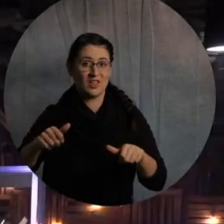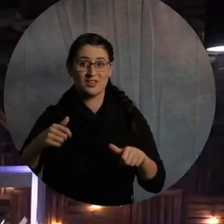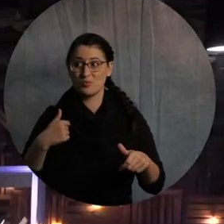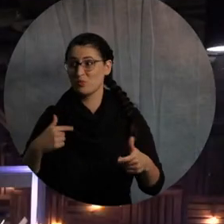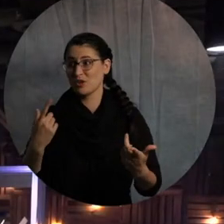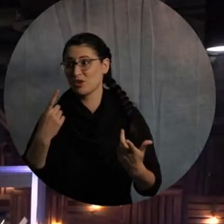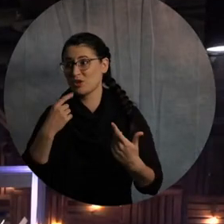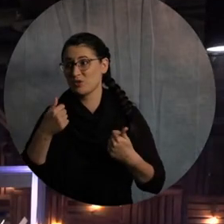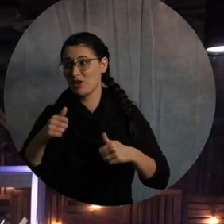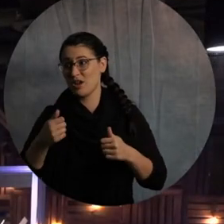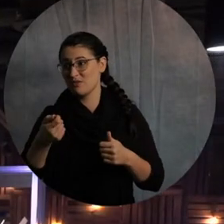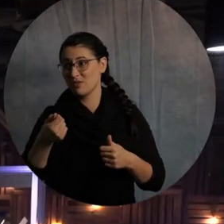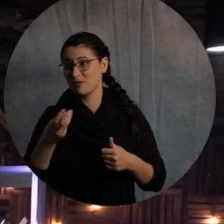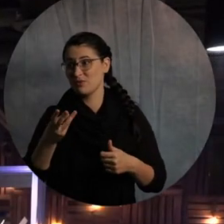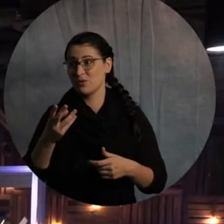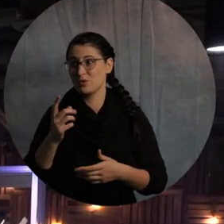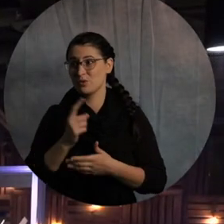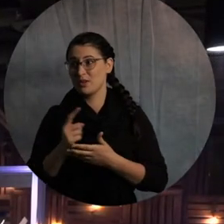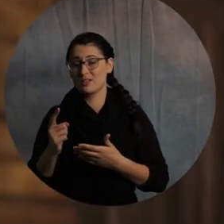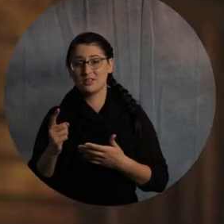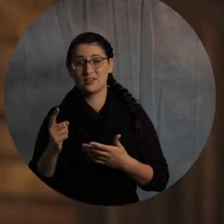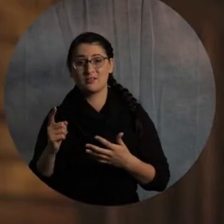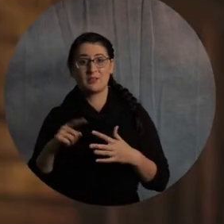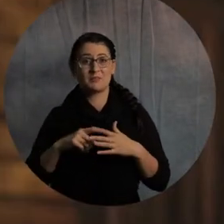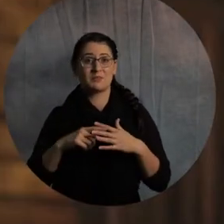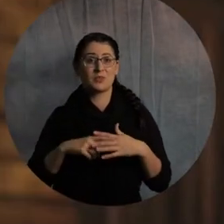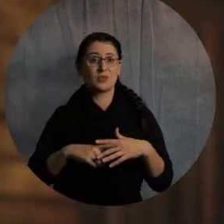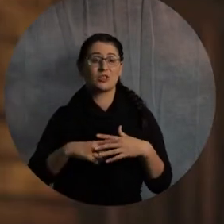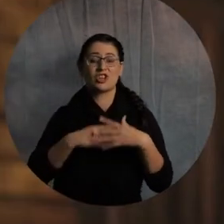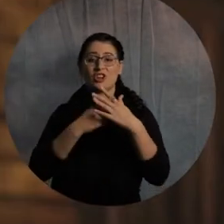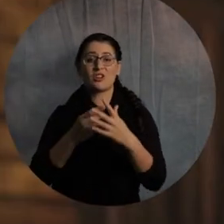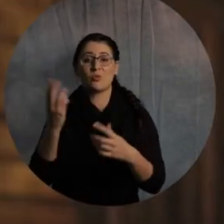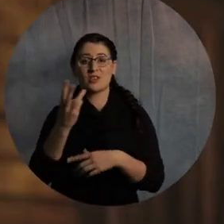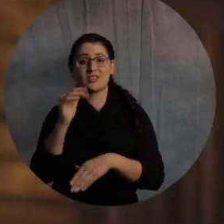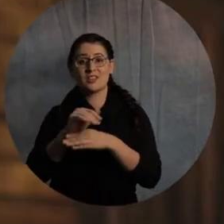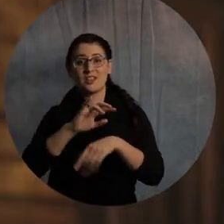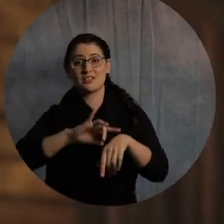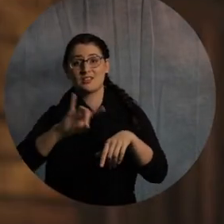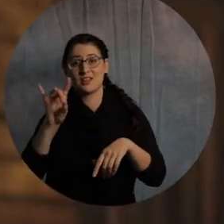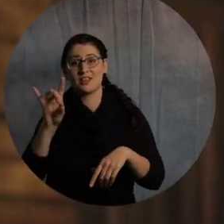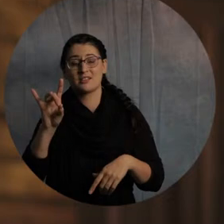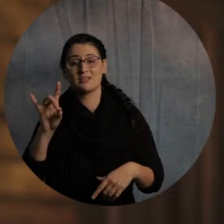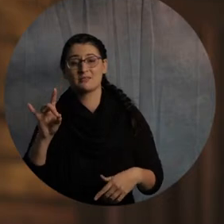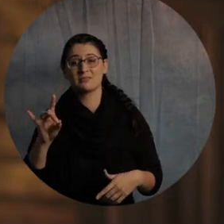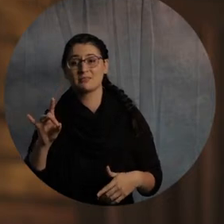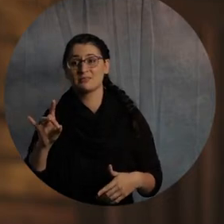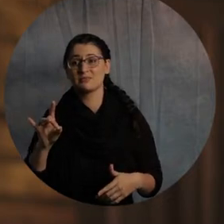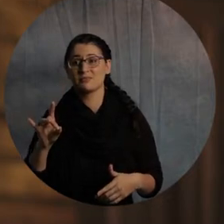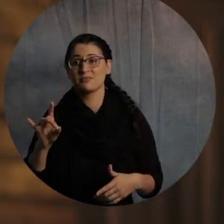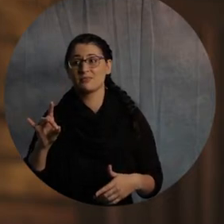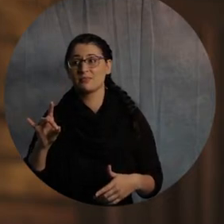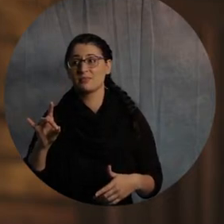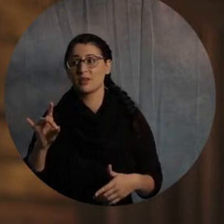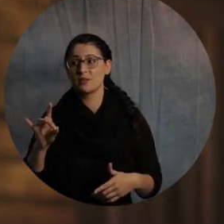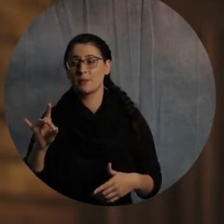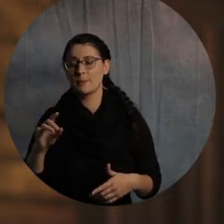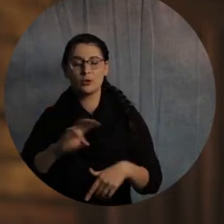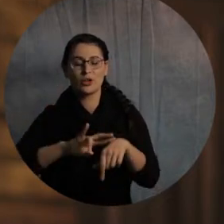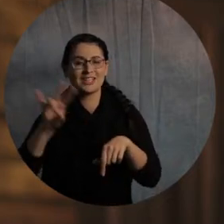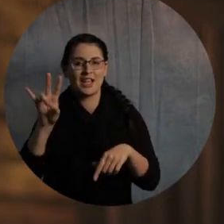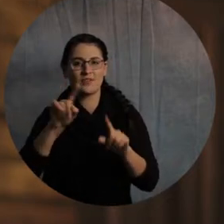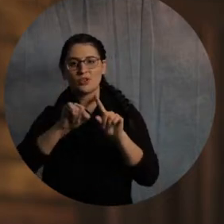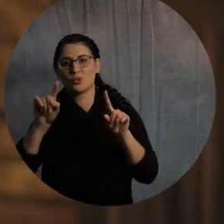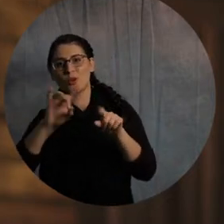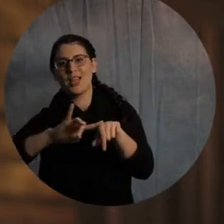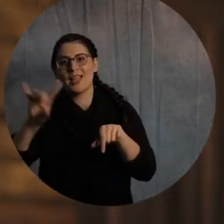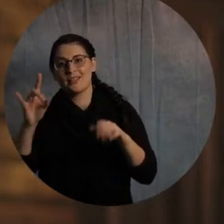it now for a while. it'll be 7 to 8 o'clock on Wednesday night. And feel free, as he said, email us things in advance. The key to make this really